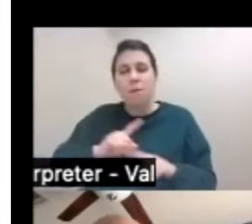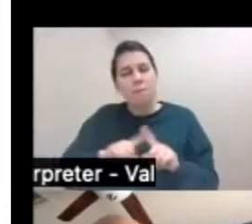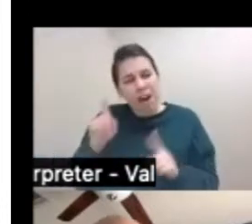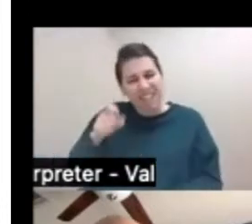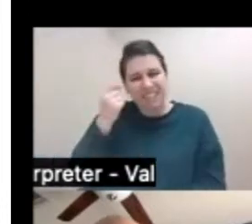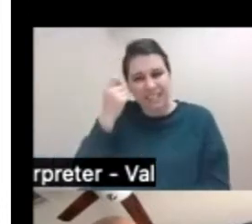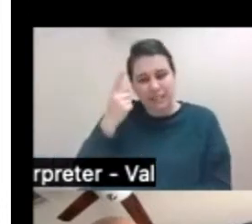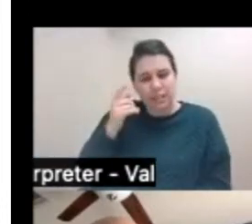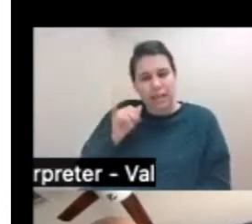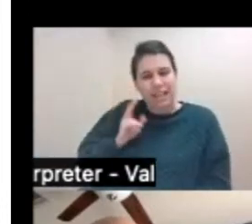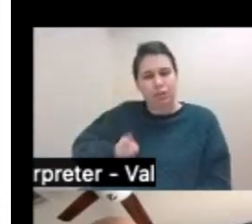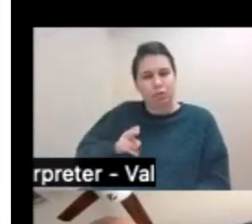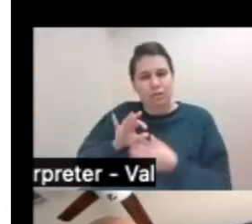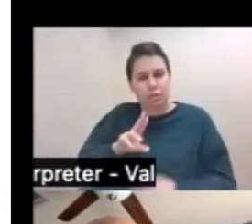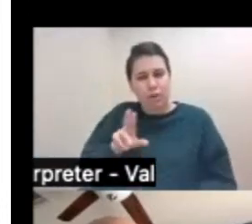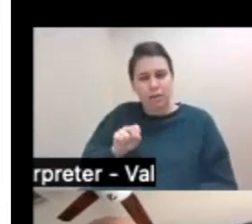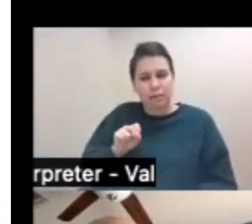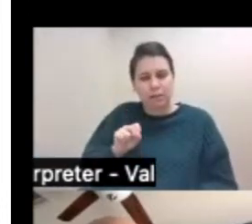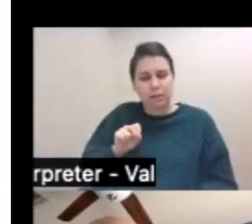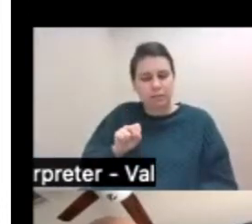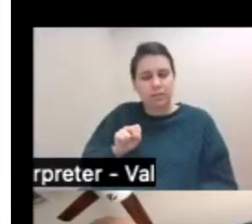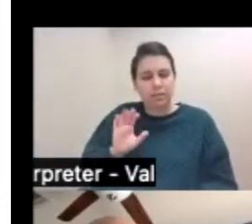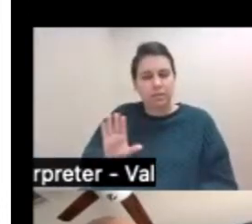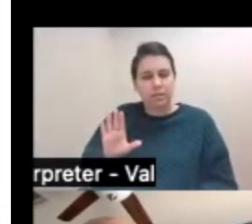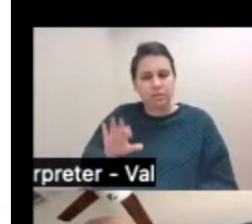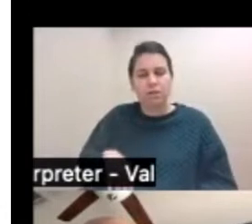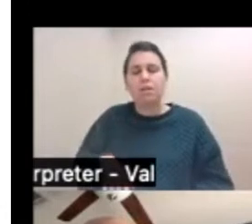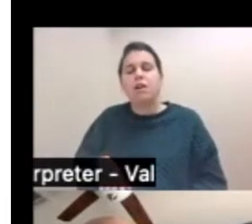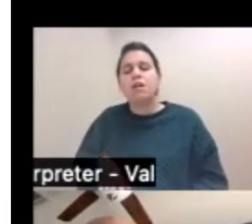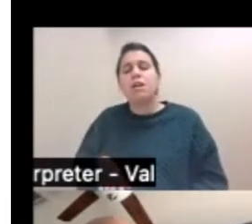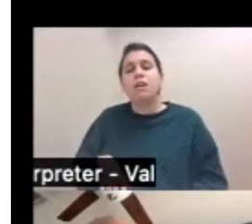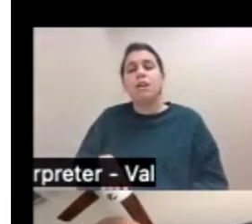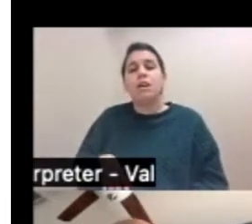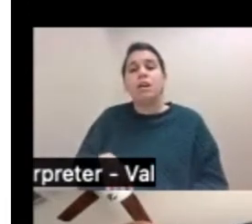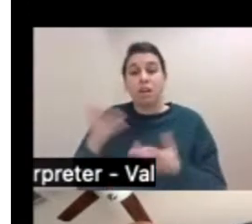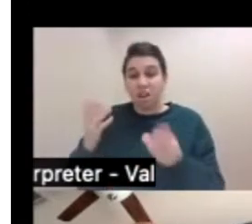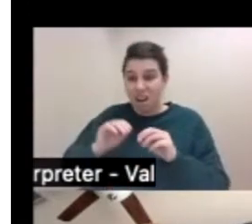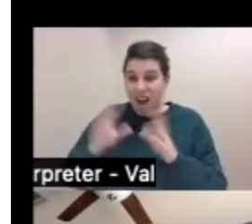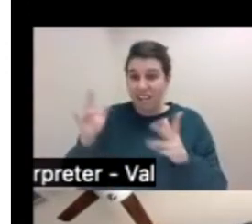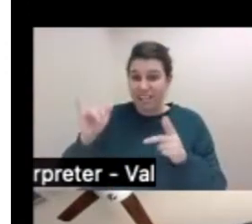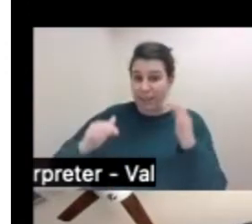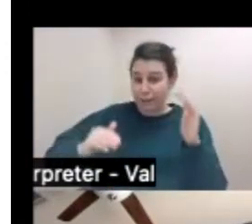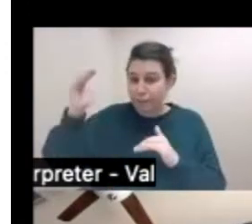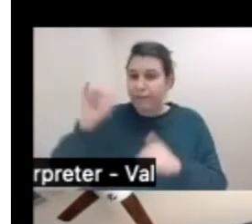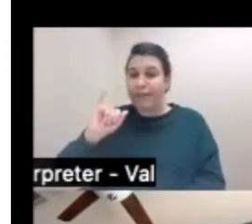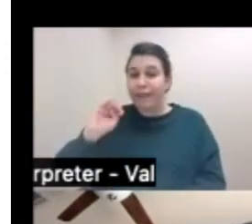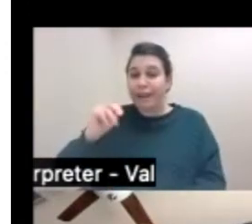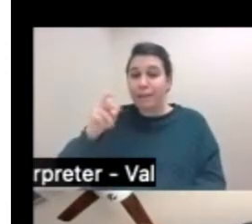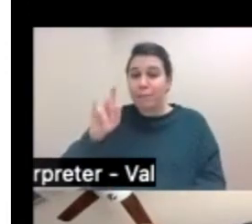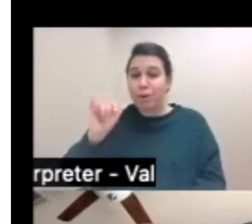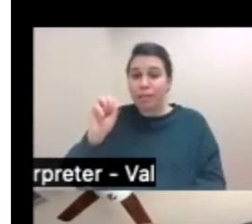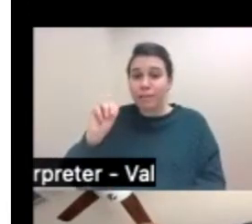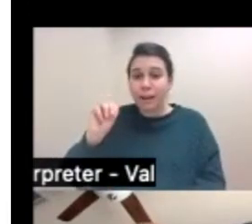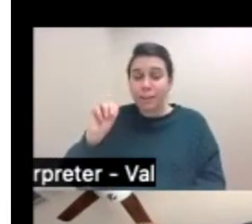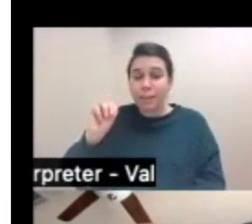of the United States. And when we look at history, we see the history of imperialism, right? In this map, this map, I took a